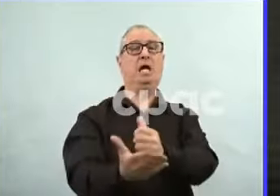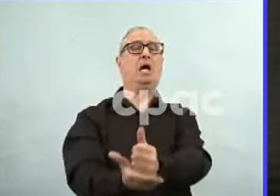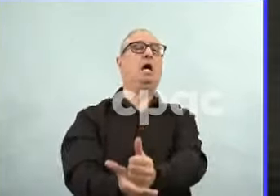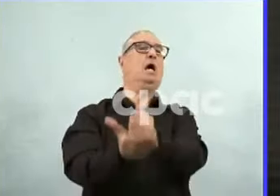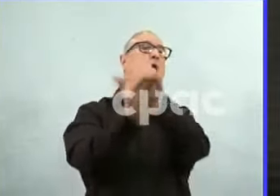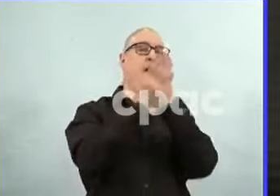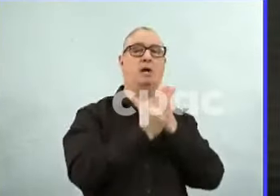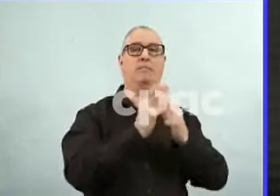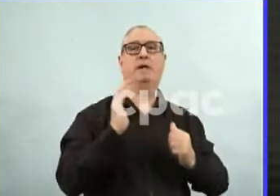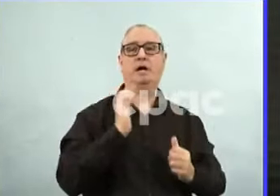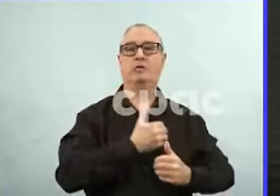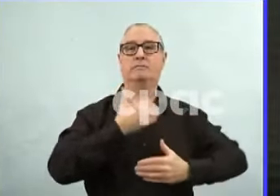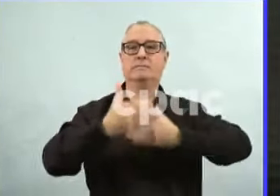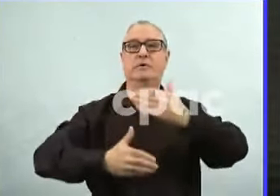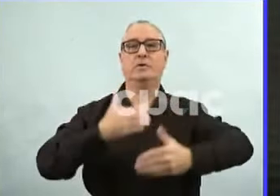happening.